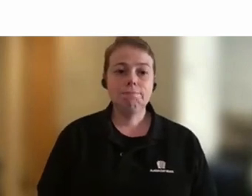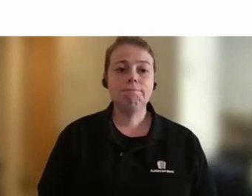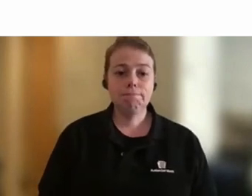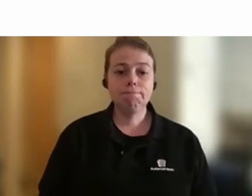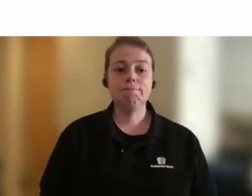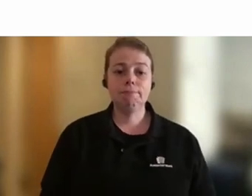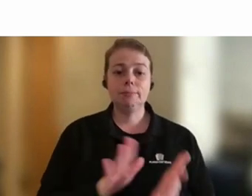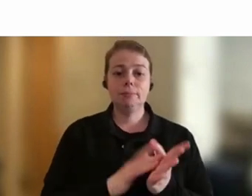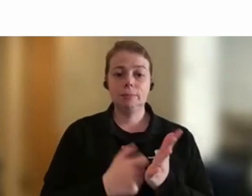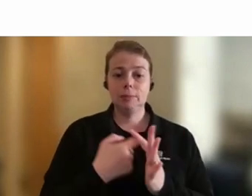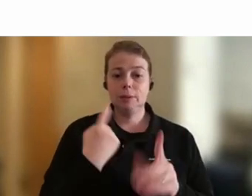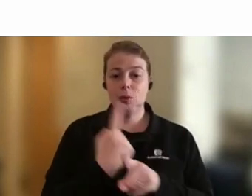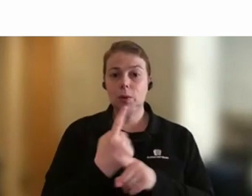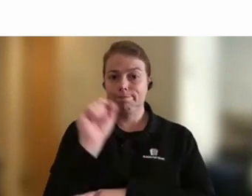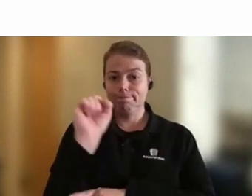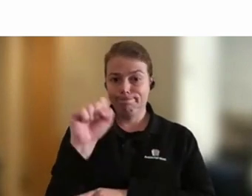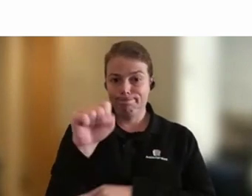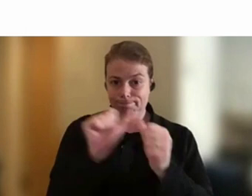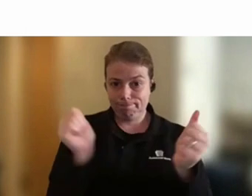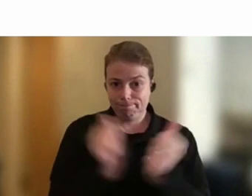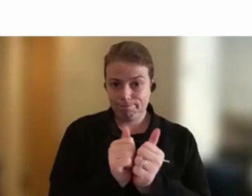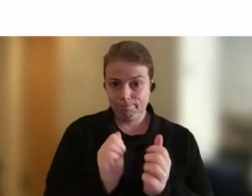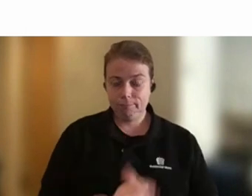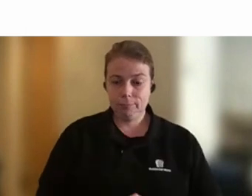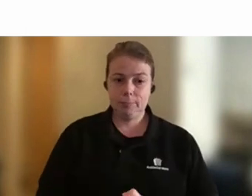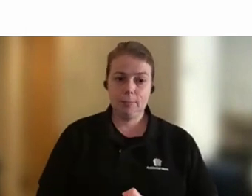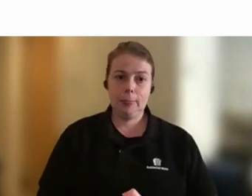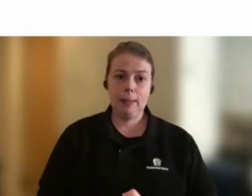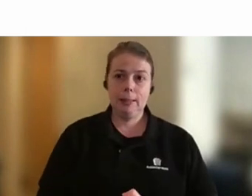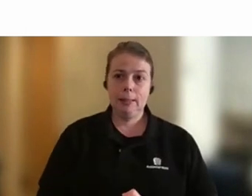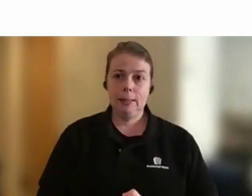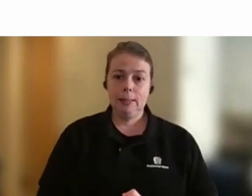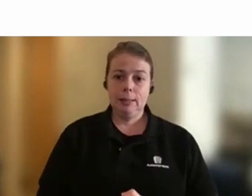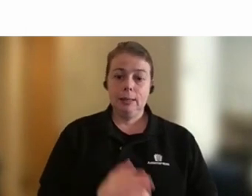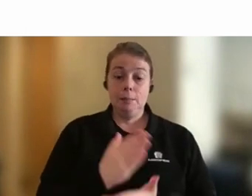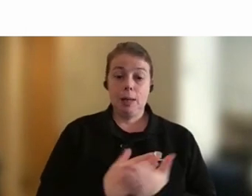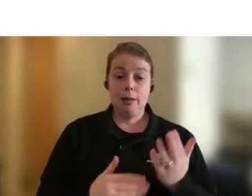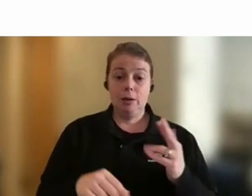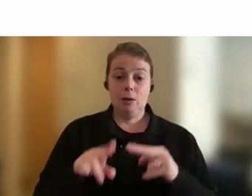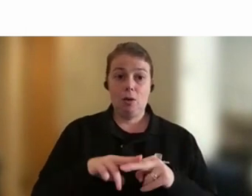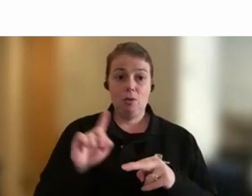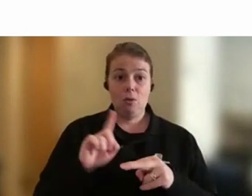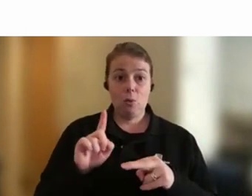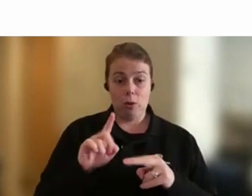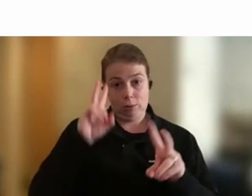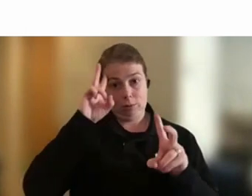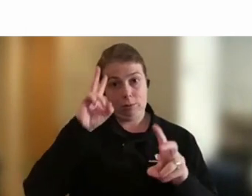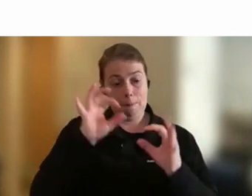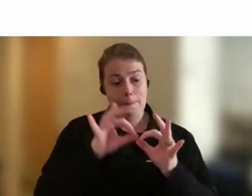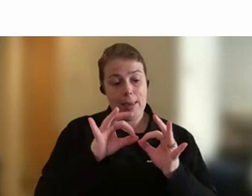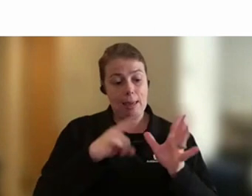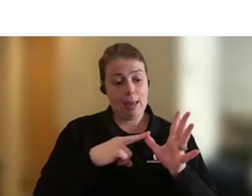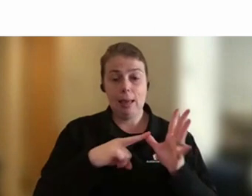Yeah, I'd agree with that. It's part of what is now considered BAU, which is